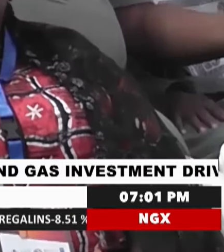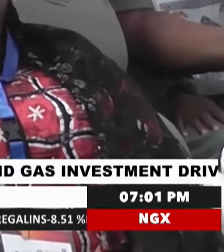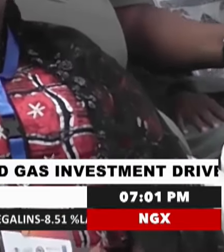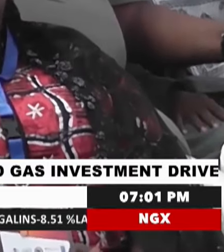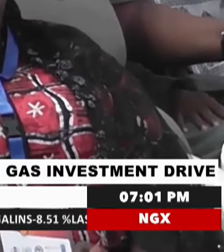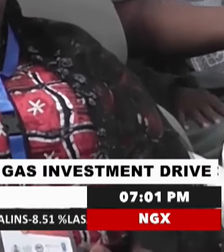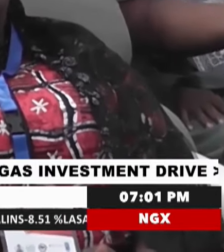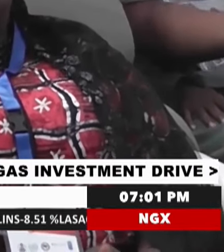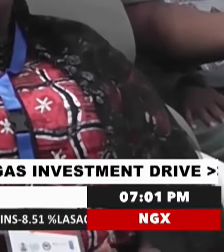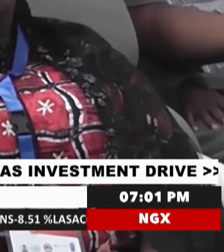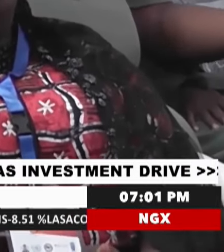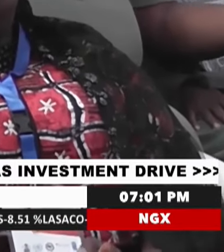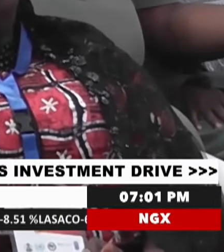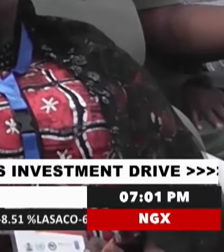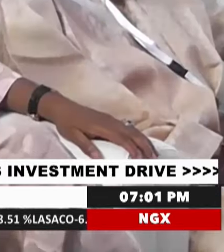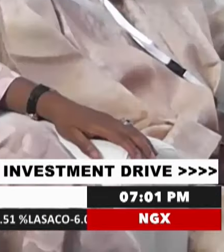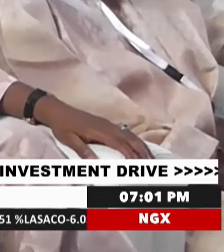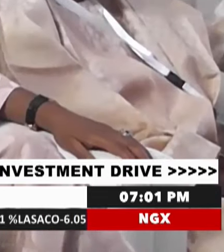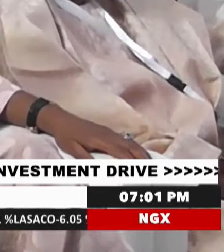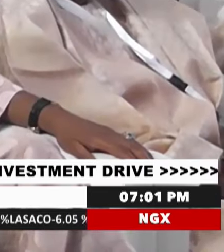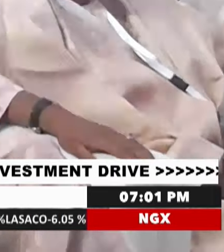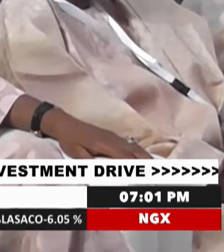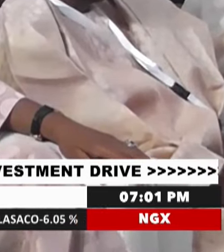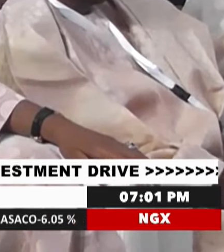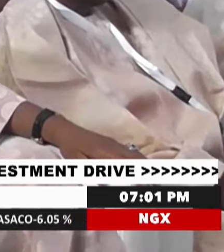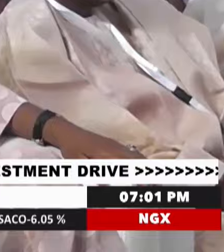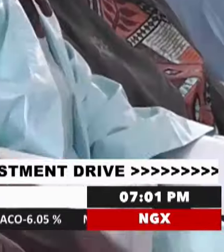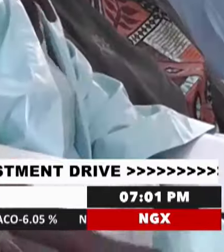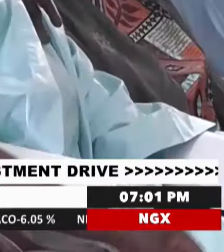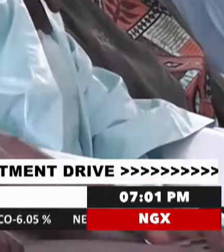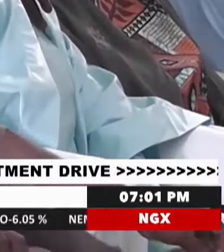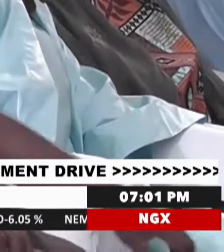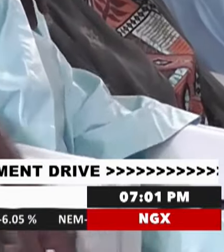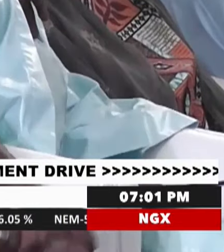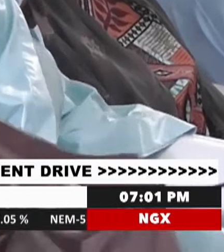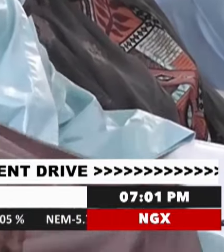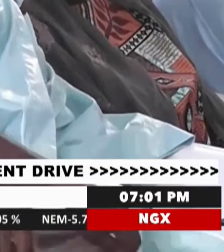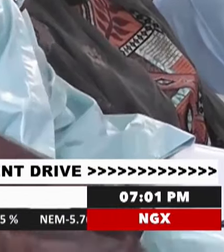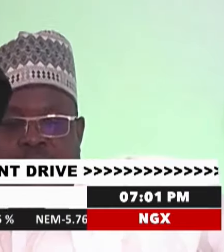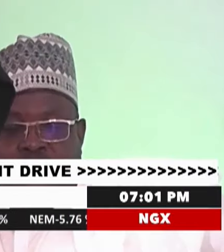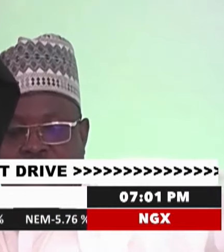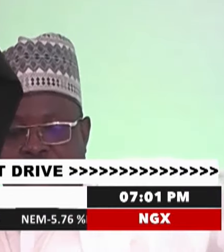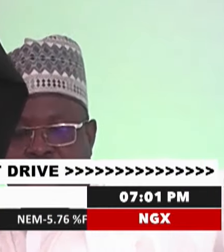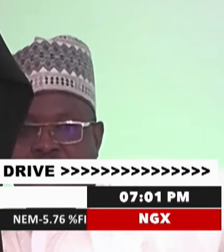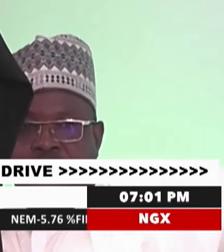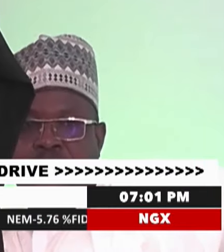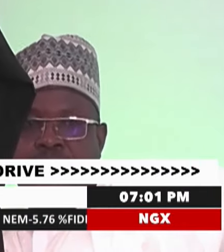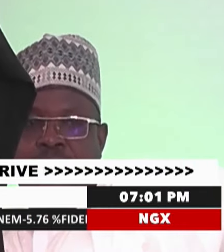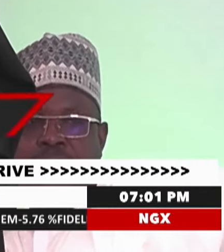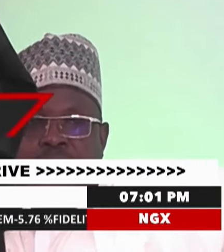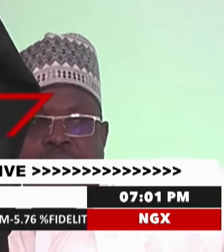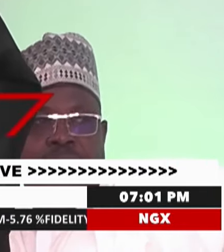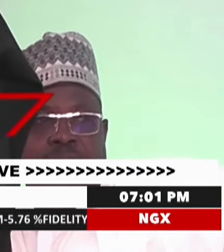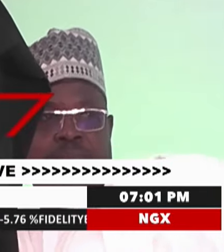He emphasized the need for collective action to address the region's insecurity challenges. We have also identified a